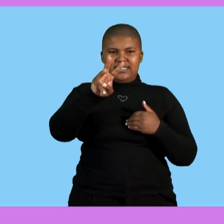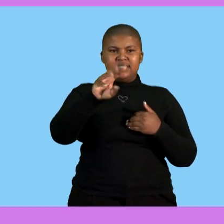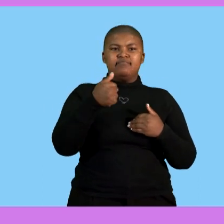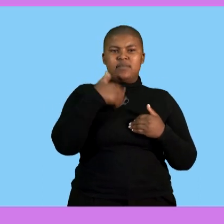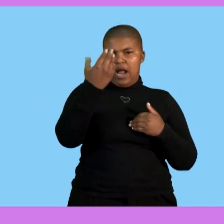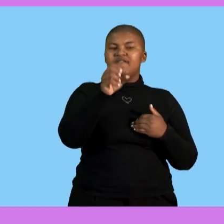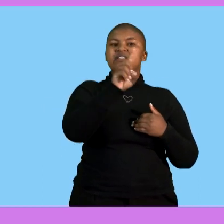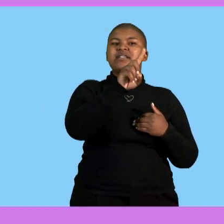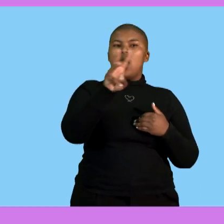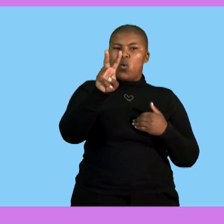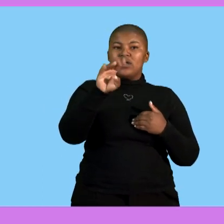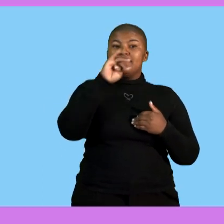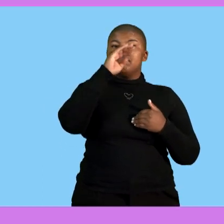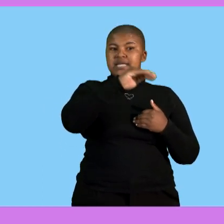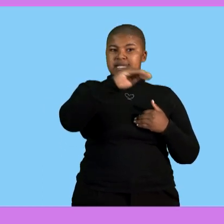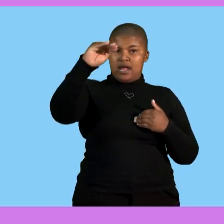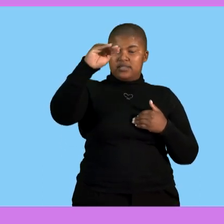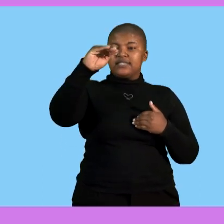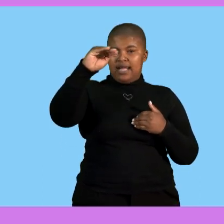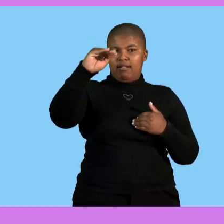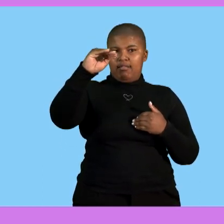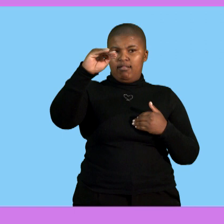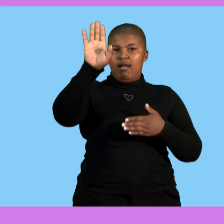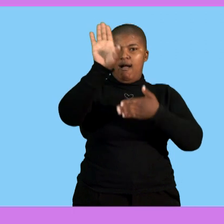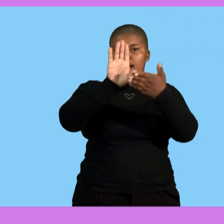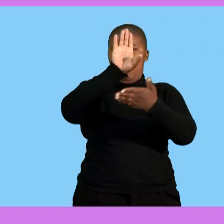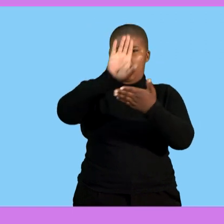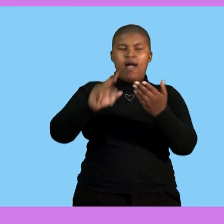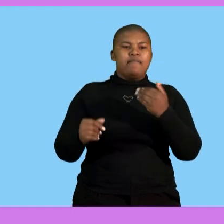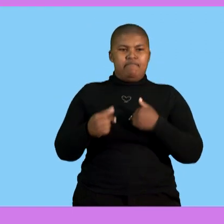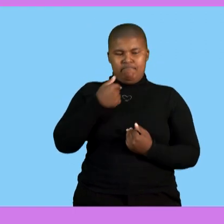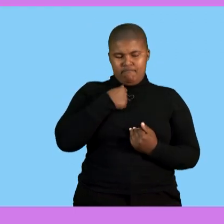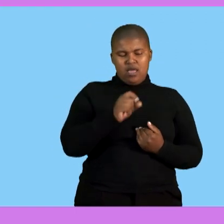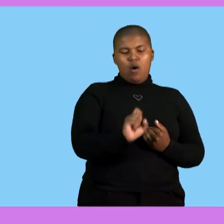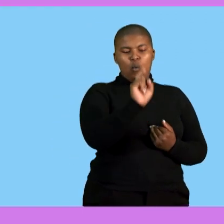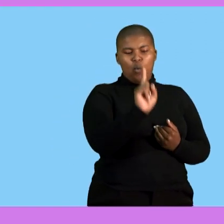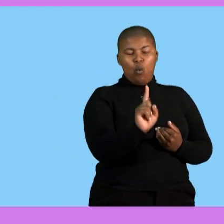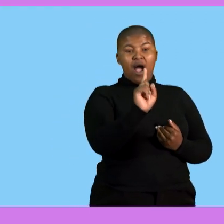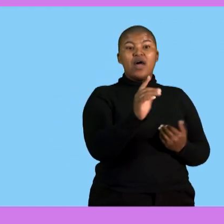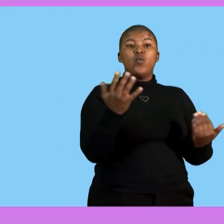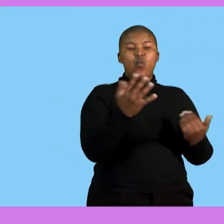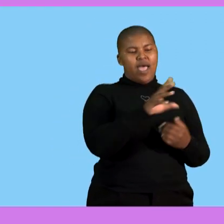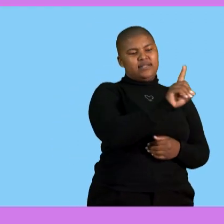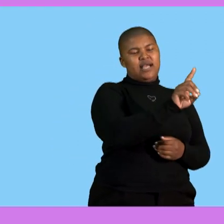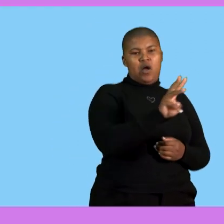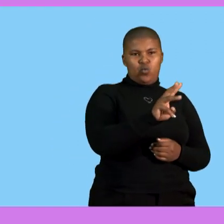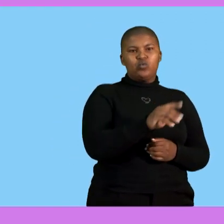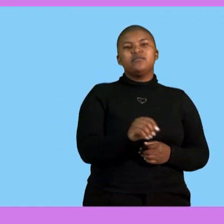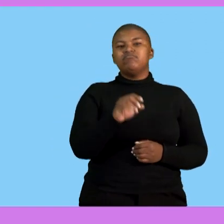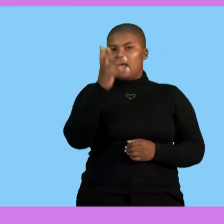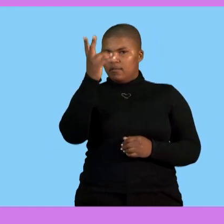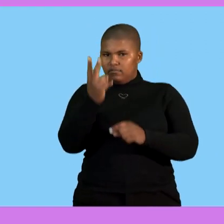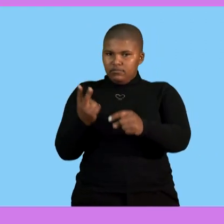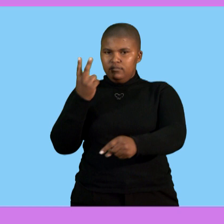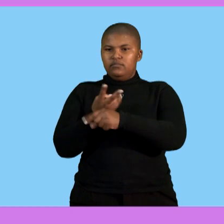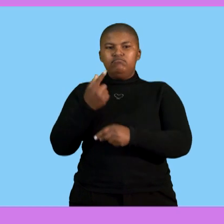duck wood. So now if I cancel out the duck wood, I'm going to make one stroke under tally. Then I go again